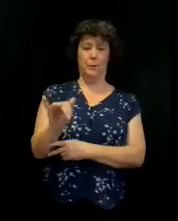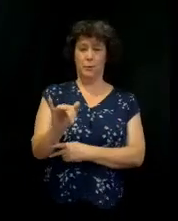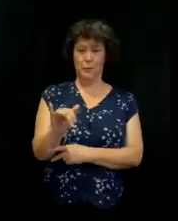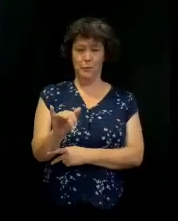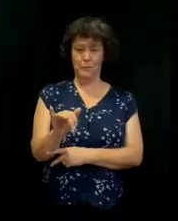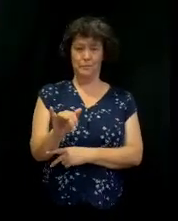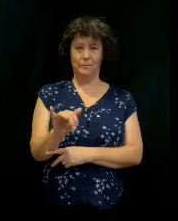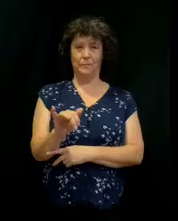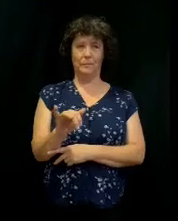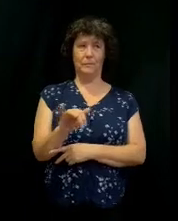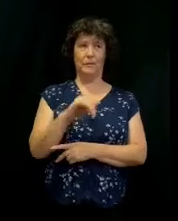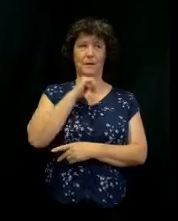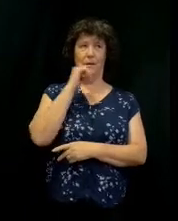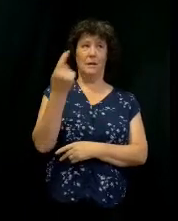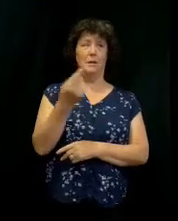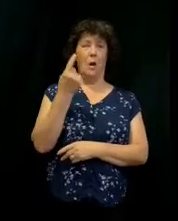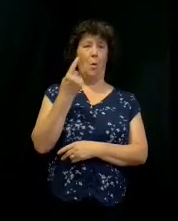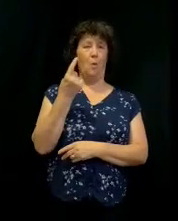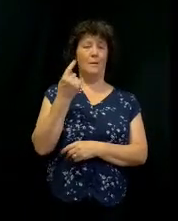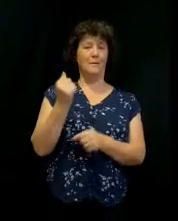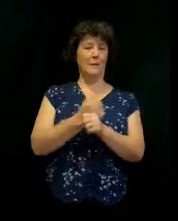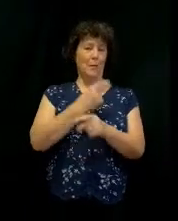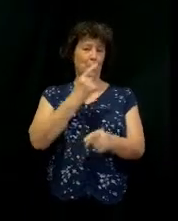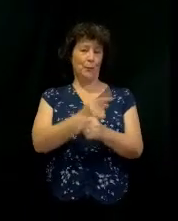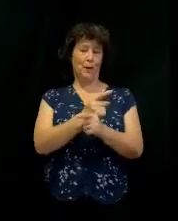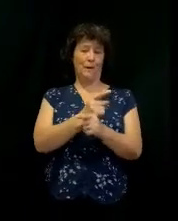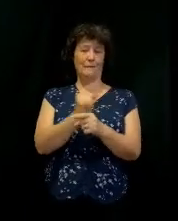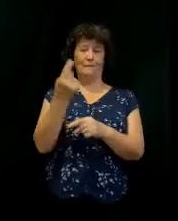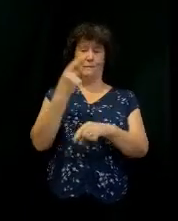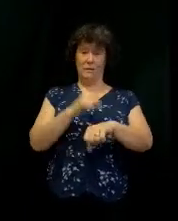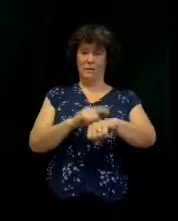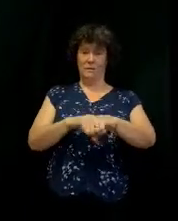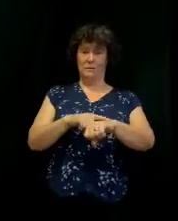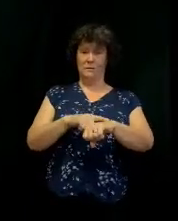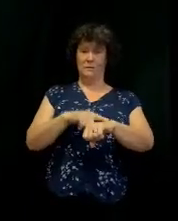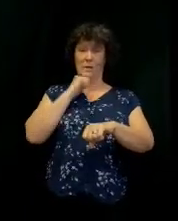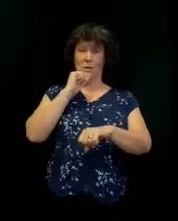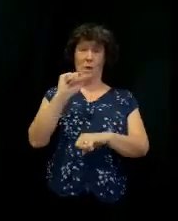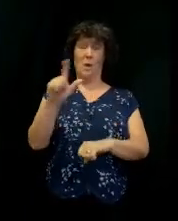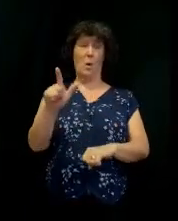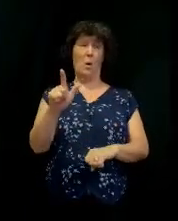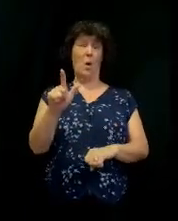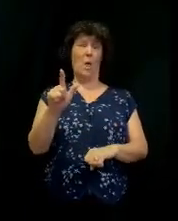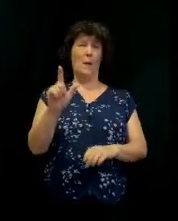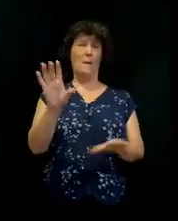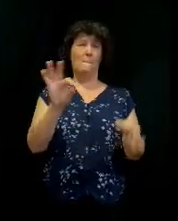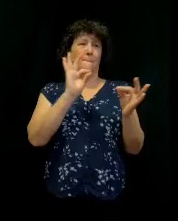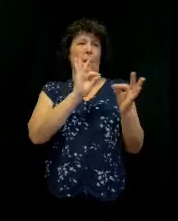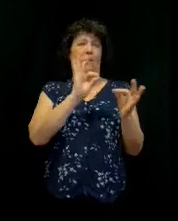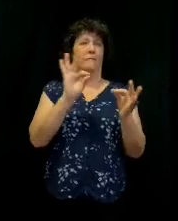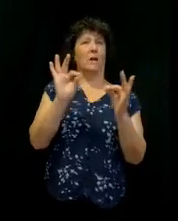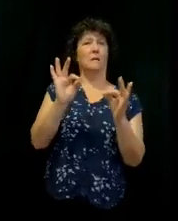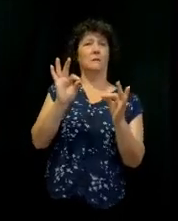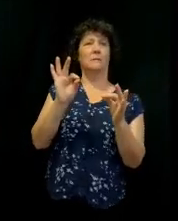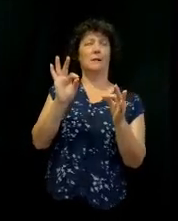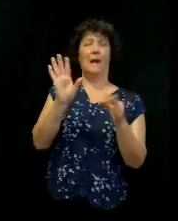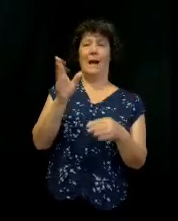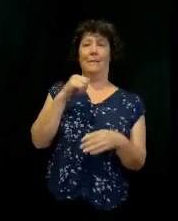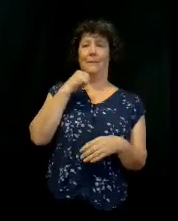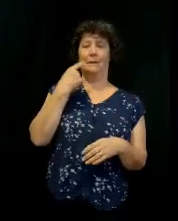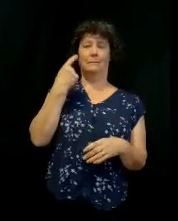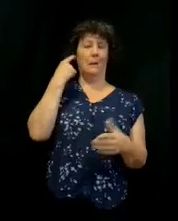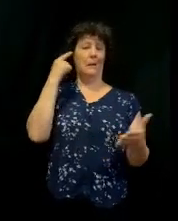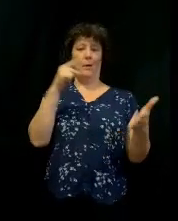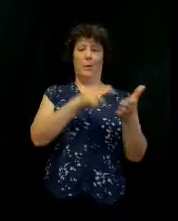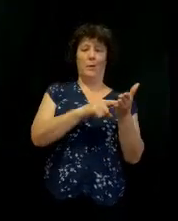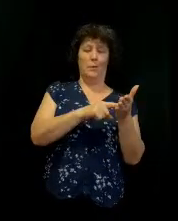Right? And they don't always hit it right. And I'm sure that not everybody is always on the right step. I don't ever really notice. I mean, but